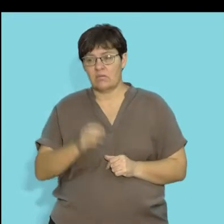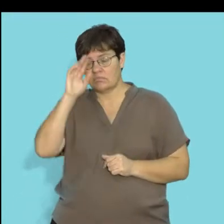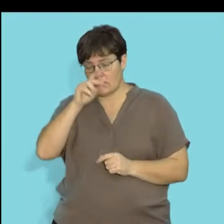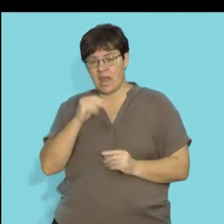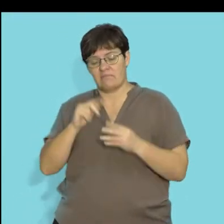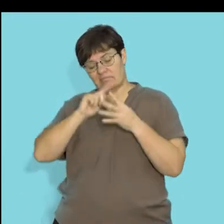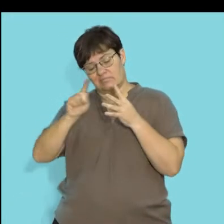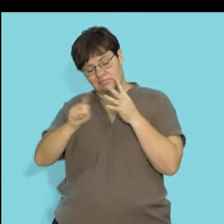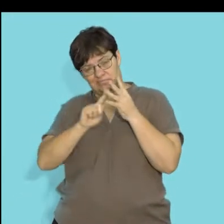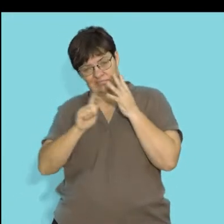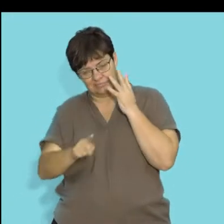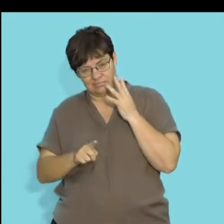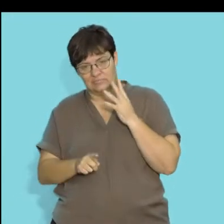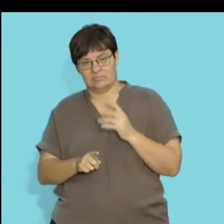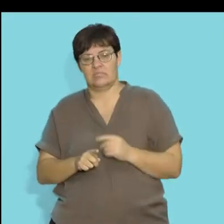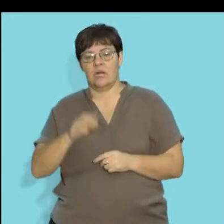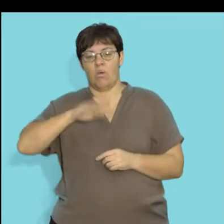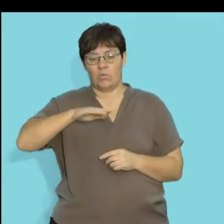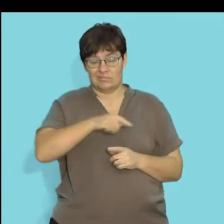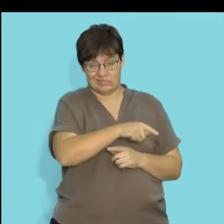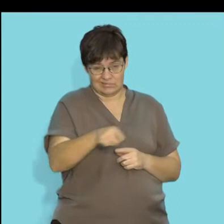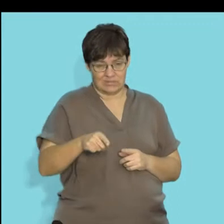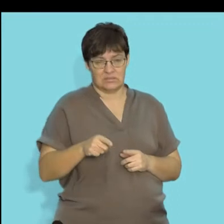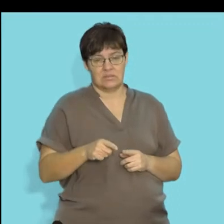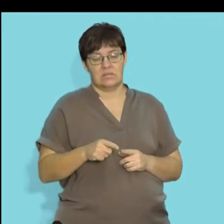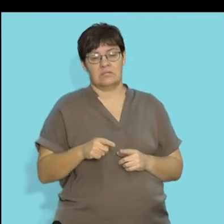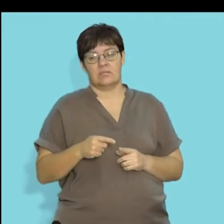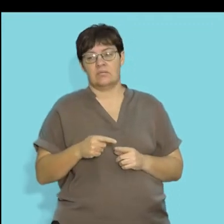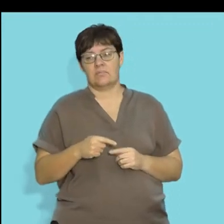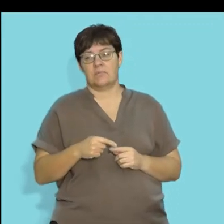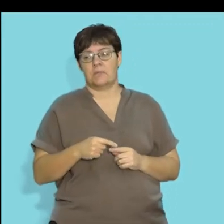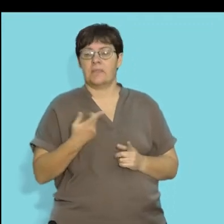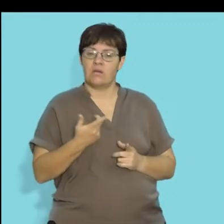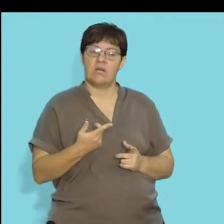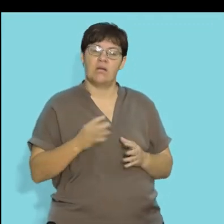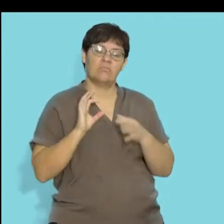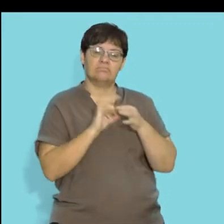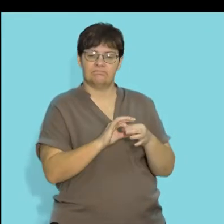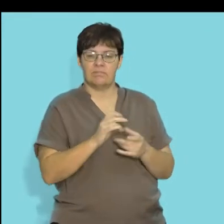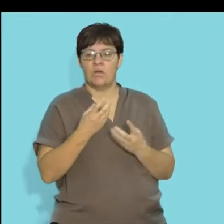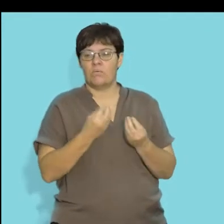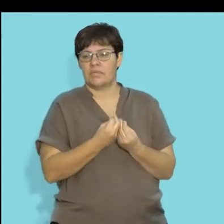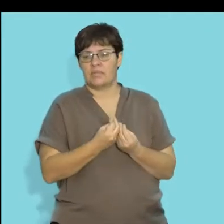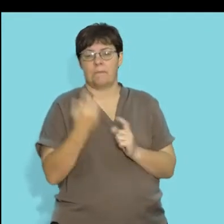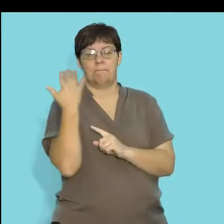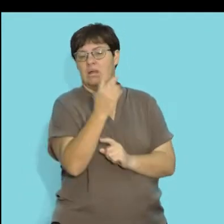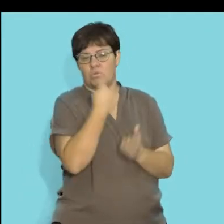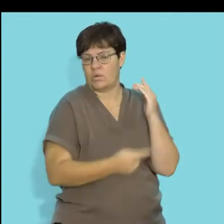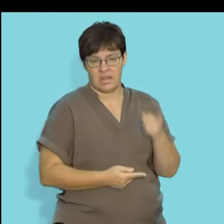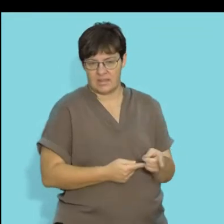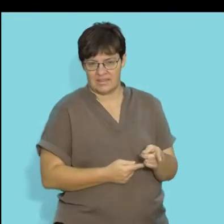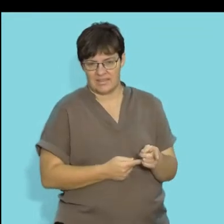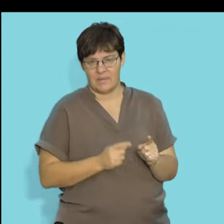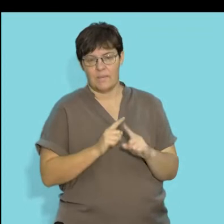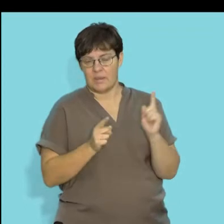recognize that there are several different types of autotrophic organisms. We often are associated autotrophs with just plants.